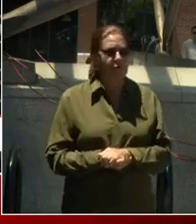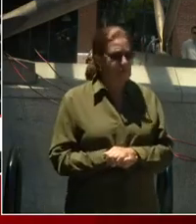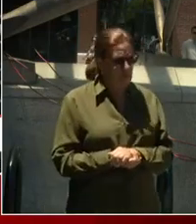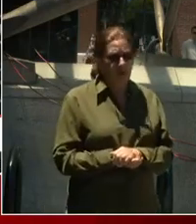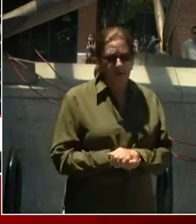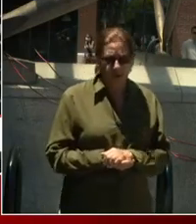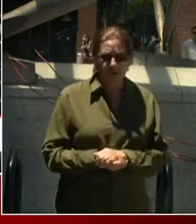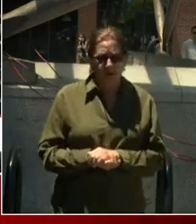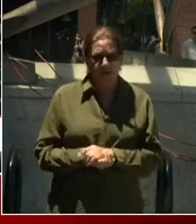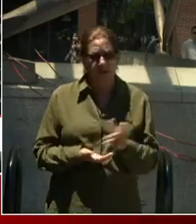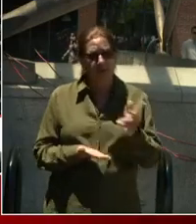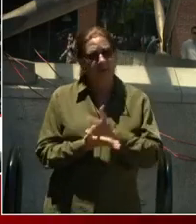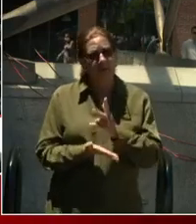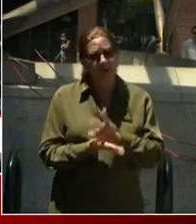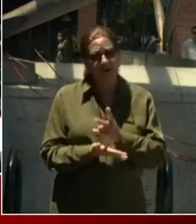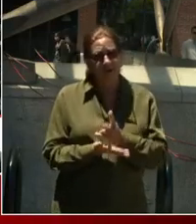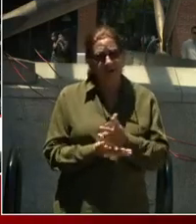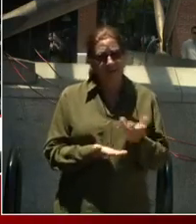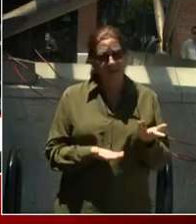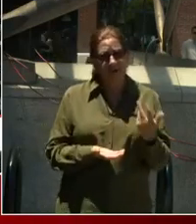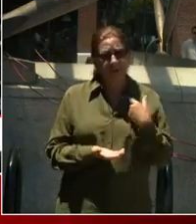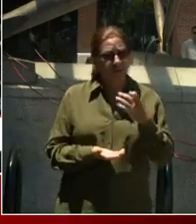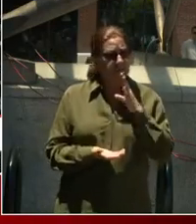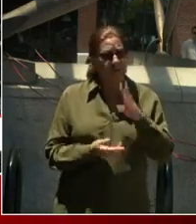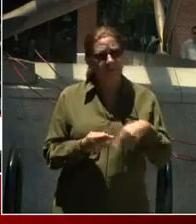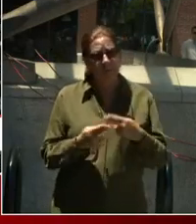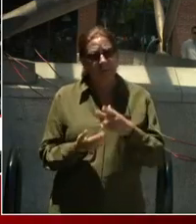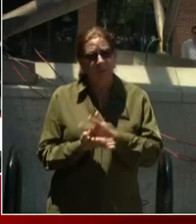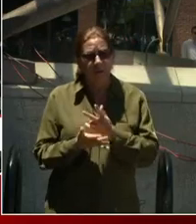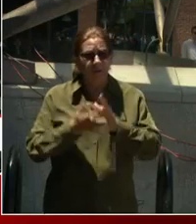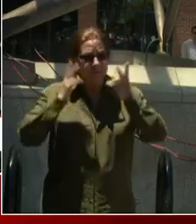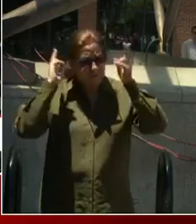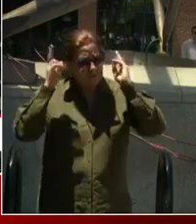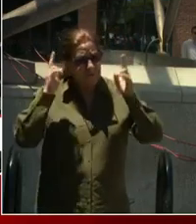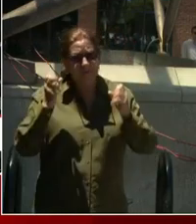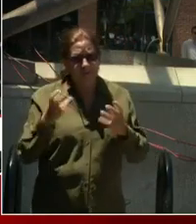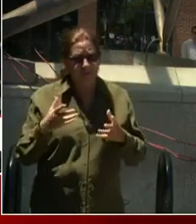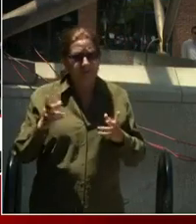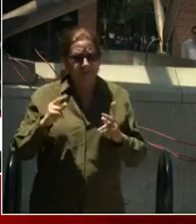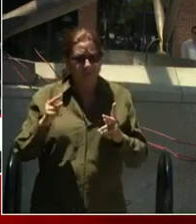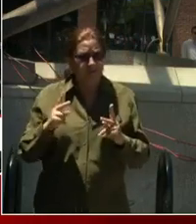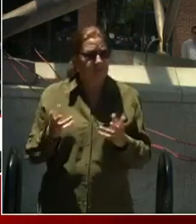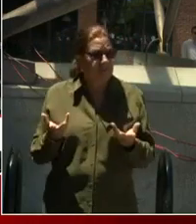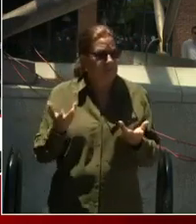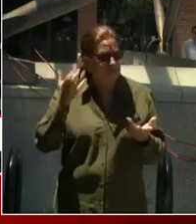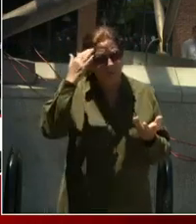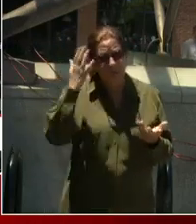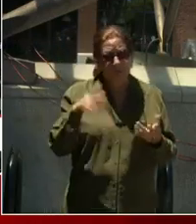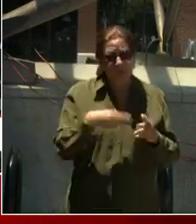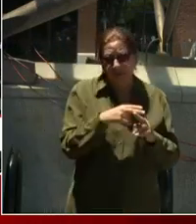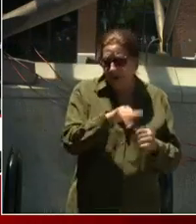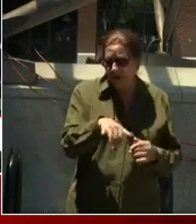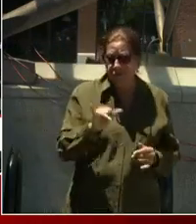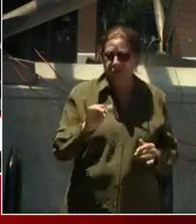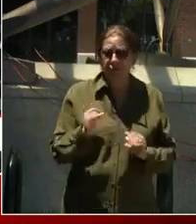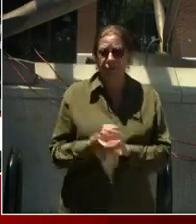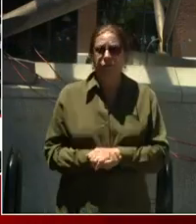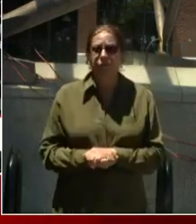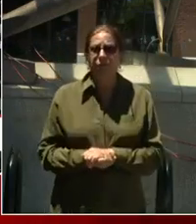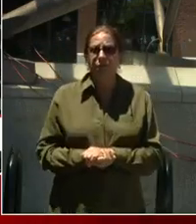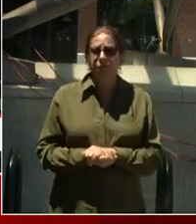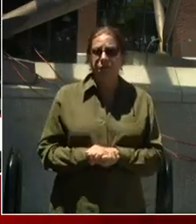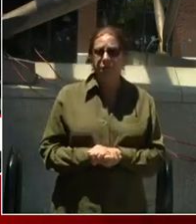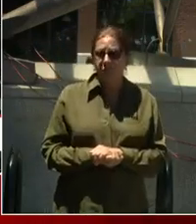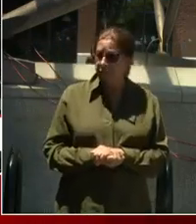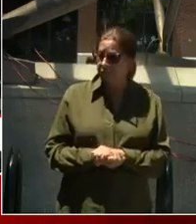We're talking about parking lot attendants, beauty salon workers. There are a lot of people in the hospitality industry included who work for tipped beyond restaurants.